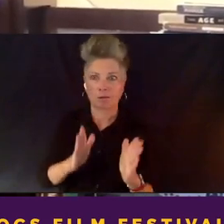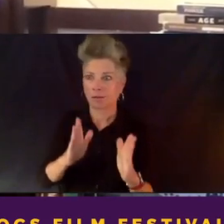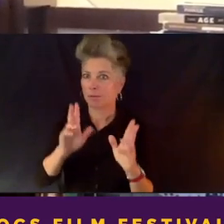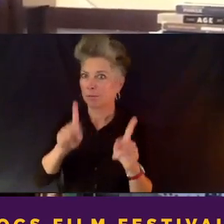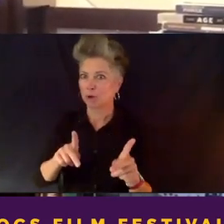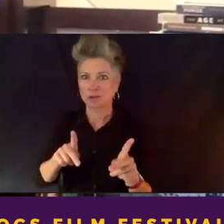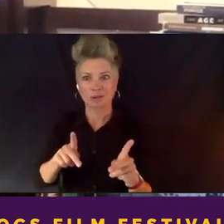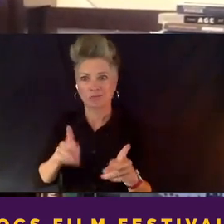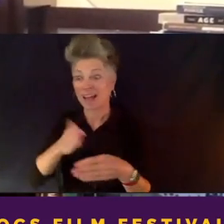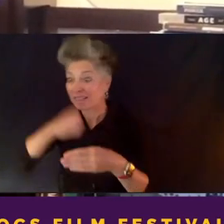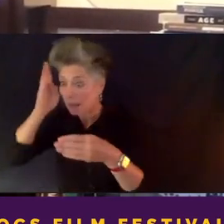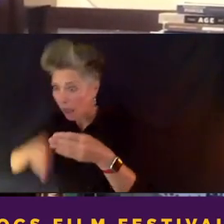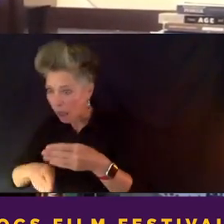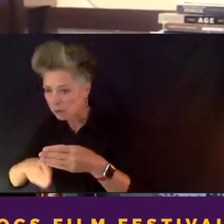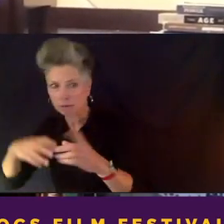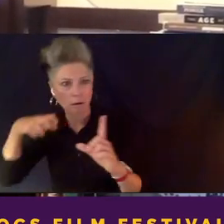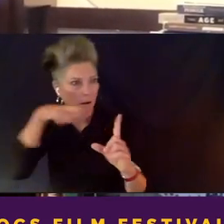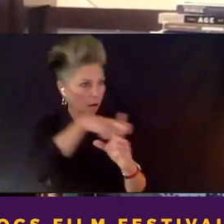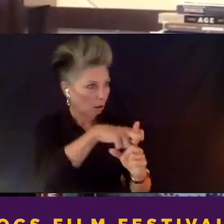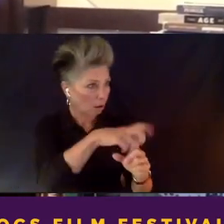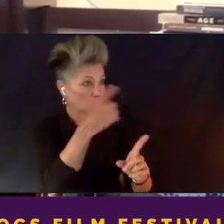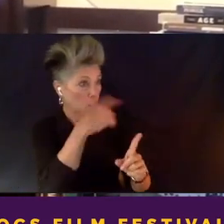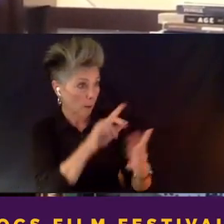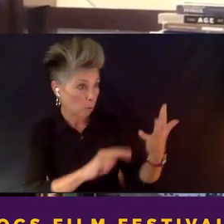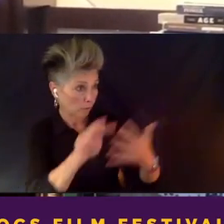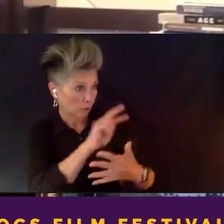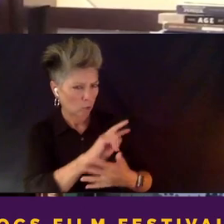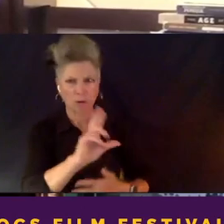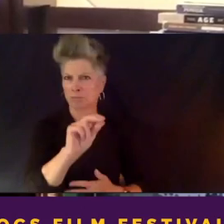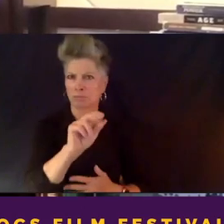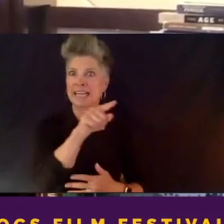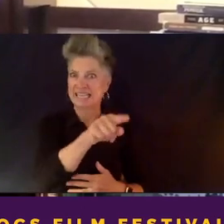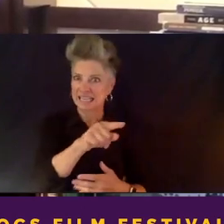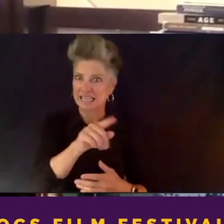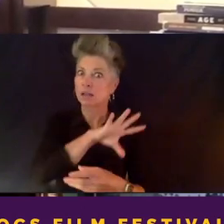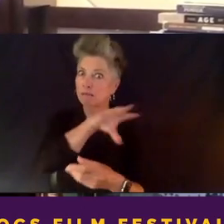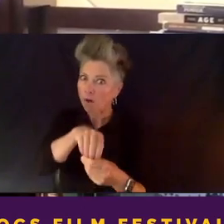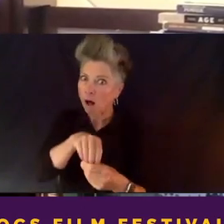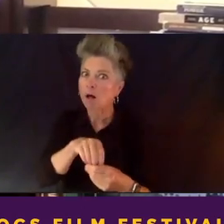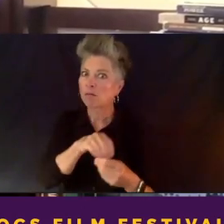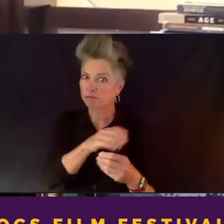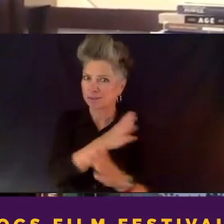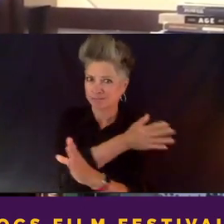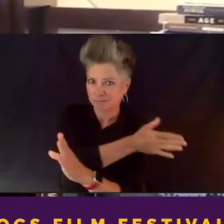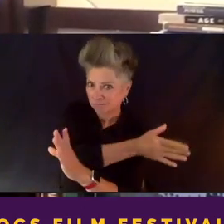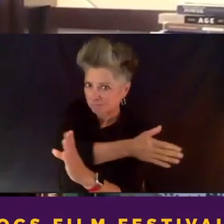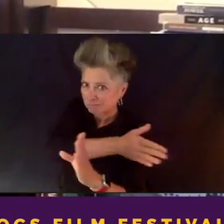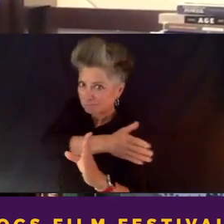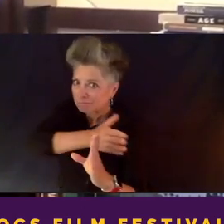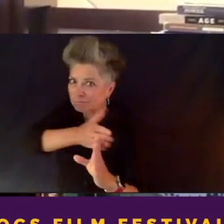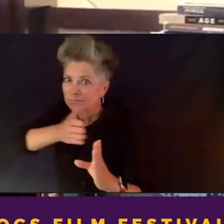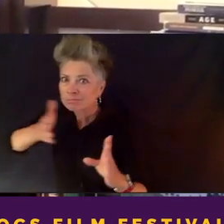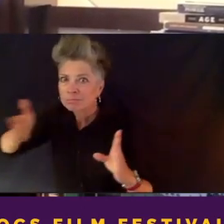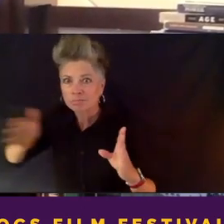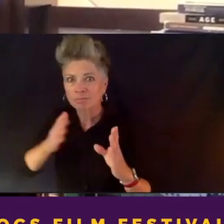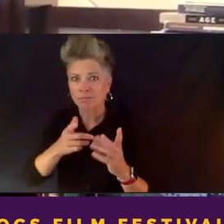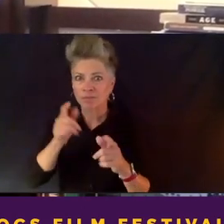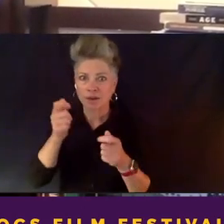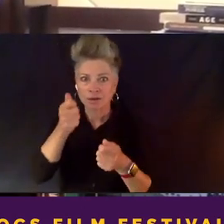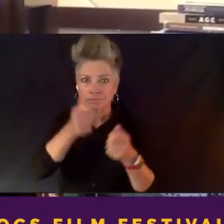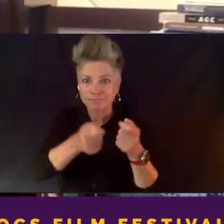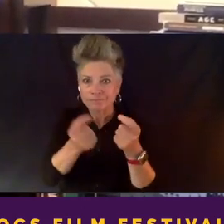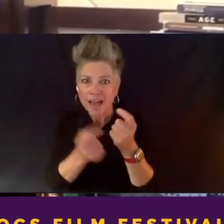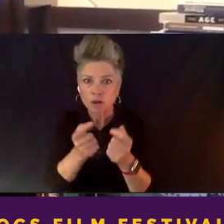legal blessing. Um, you know, he's involved in our editorial process. So he's aware of the stories that are coming. Um, you know, he's available,